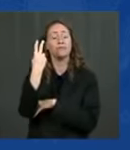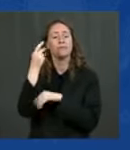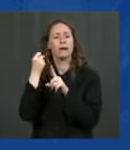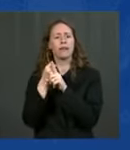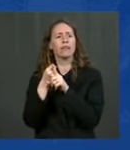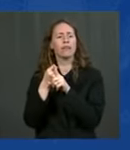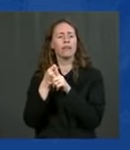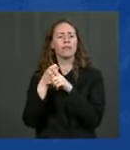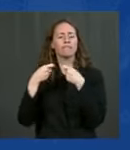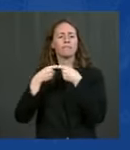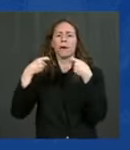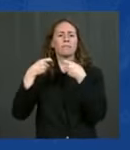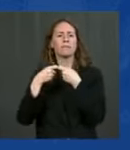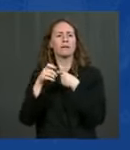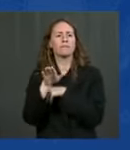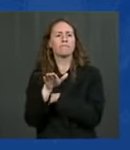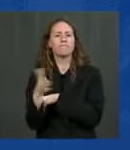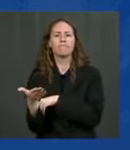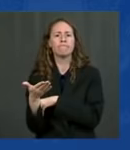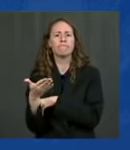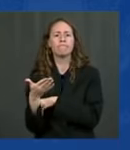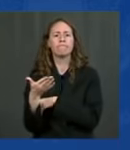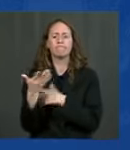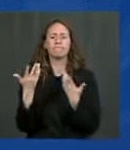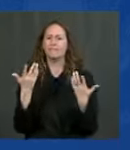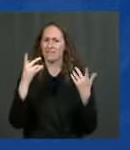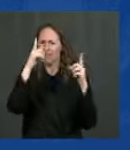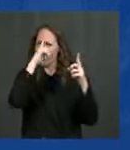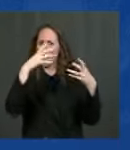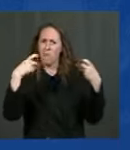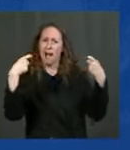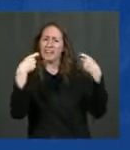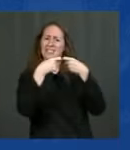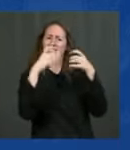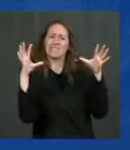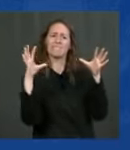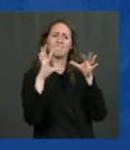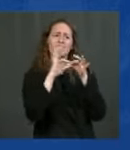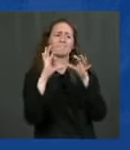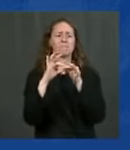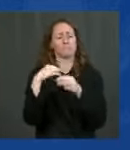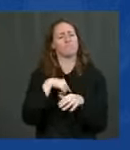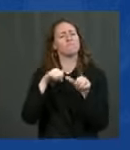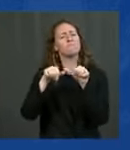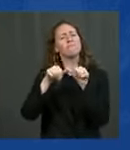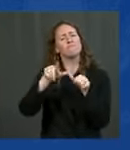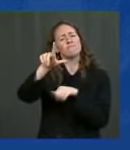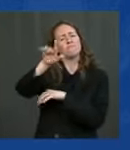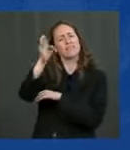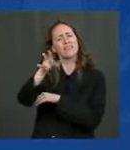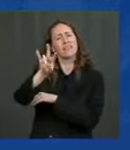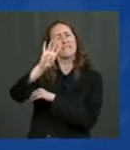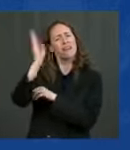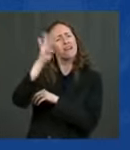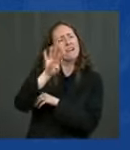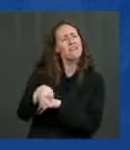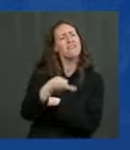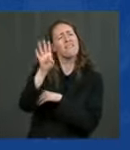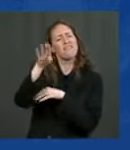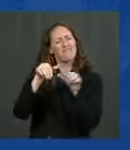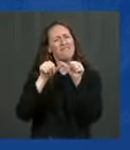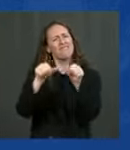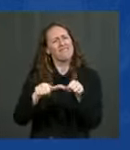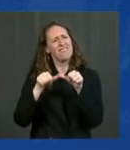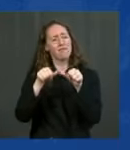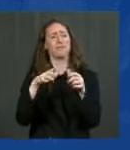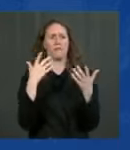power back up and we're gone we're working 24 seven with the energy companies who we met with the heads of today and we're deploying